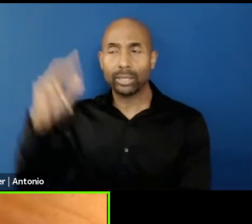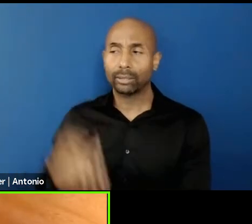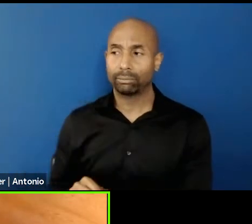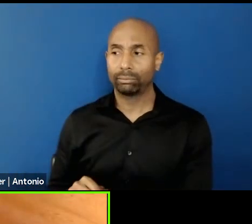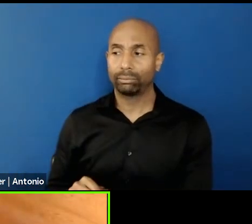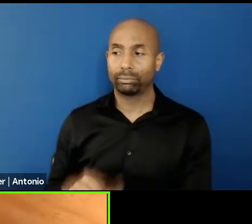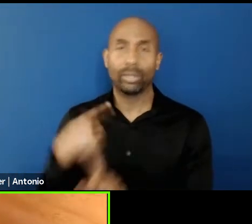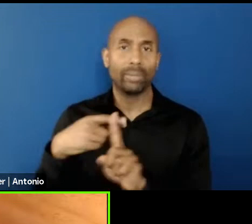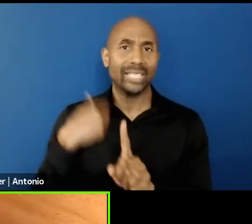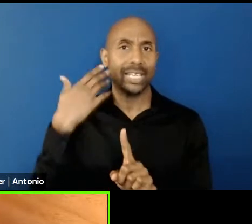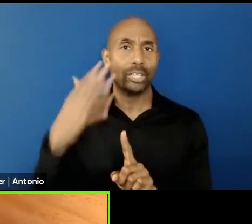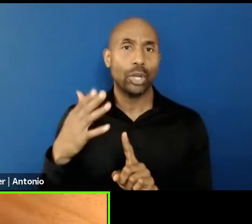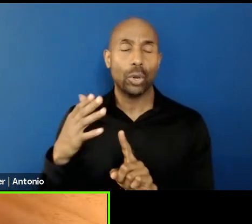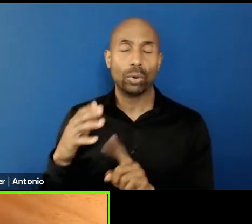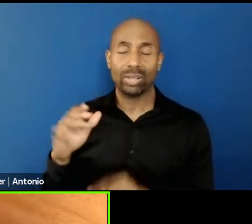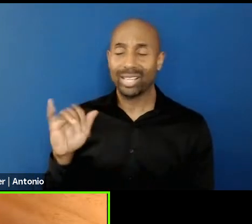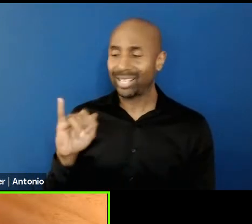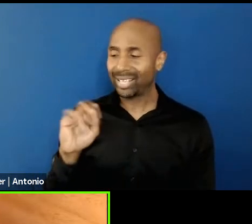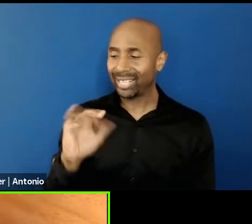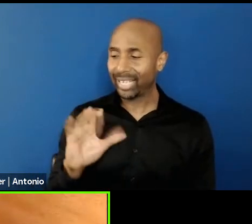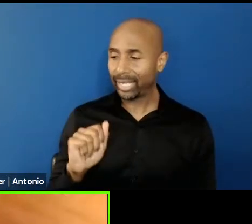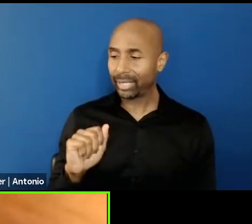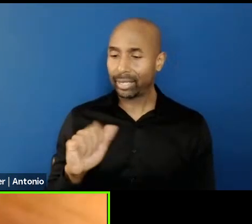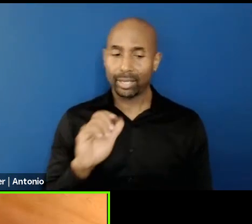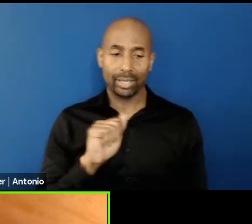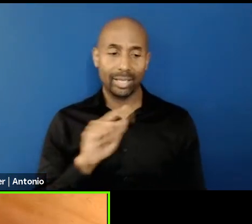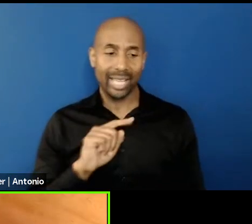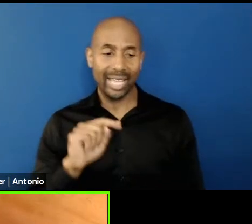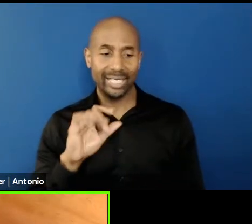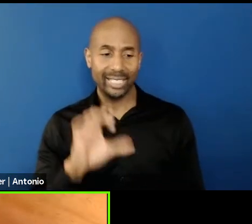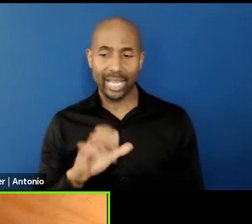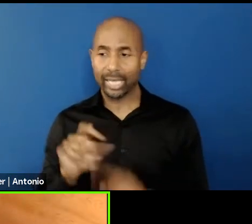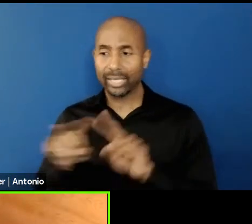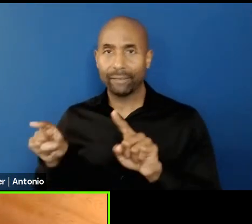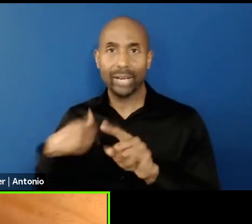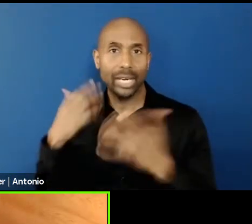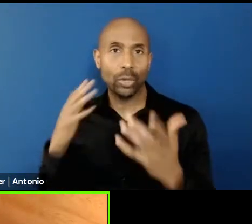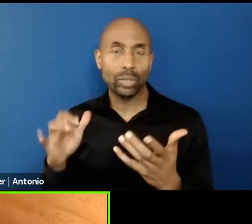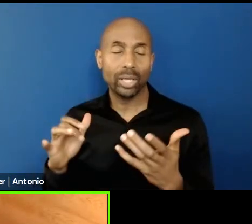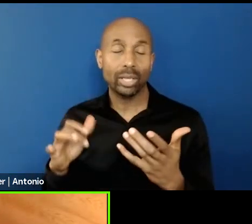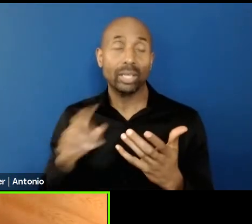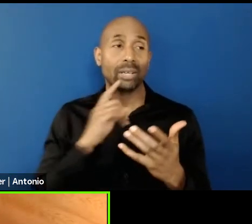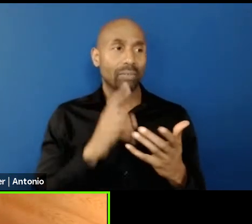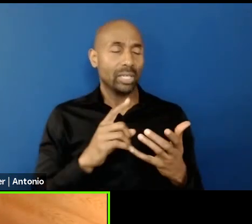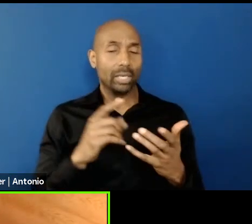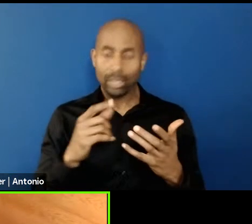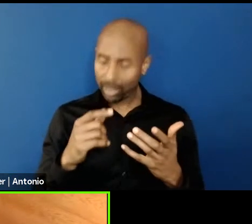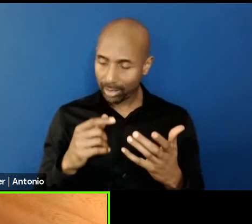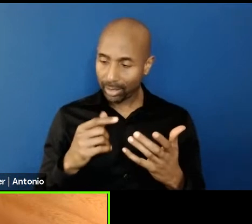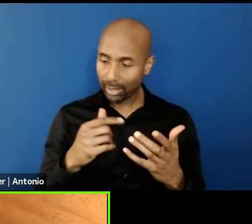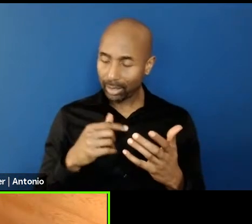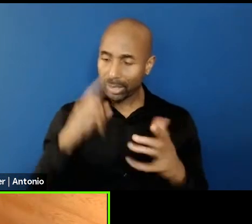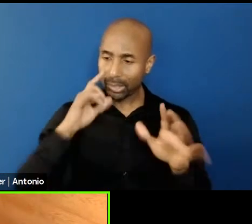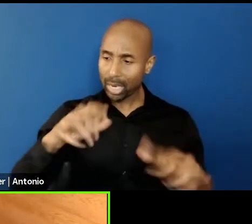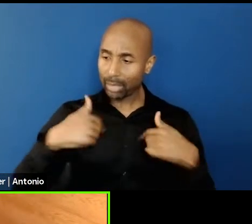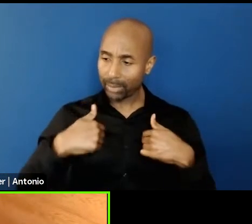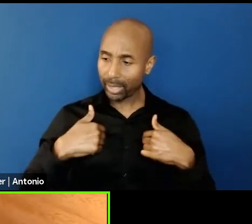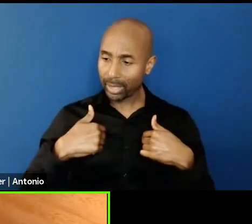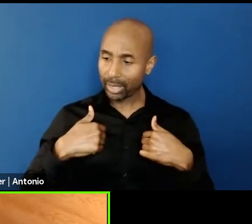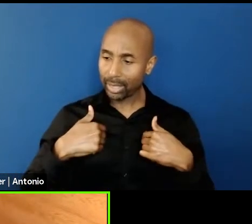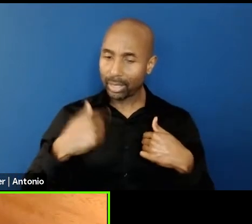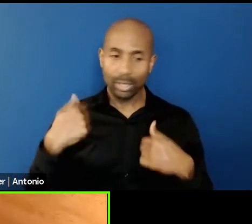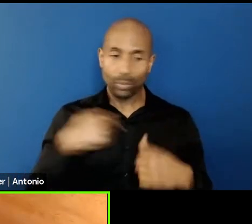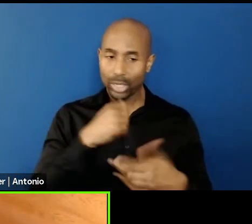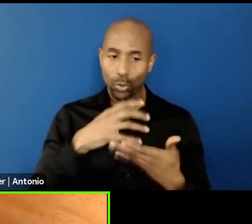Aztec was, and I was shocked about my own Eurocentric upbringing, that we don't learn